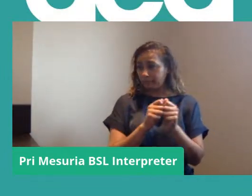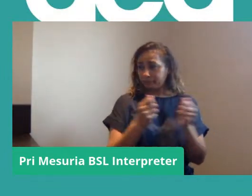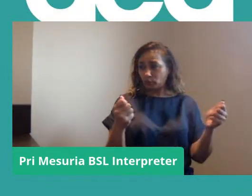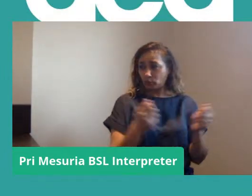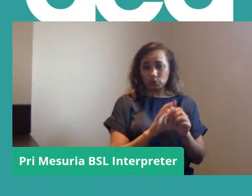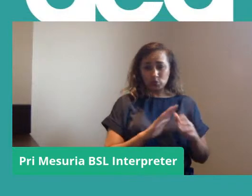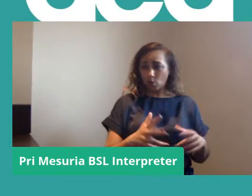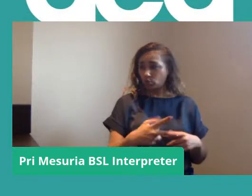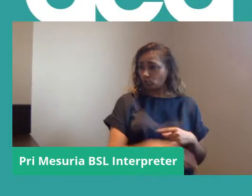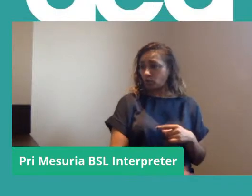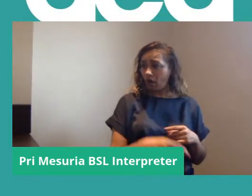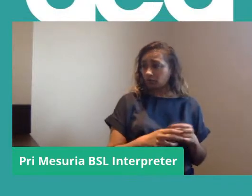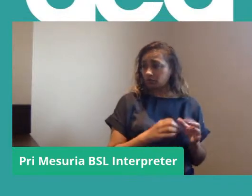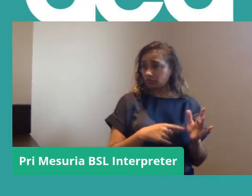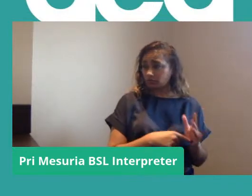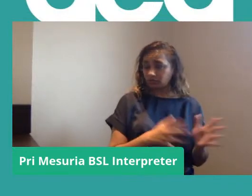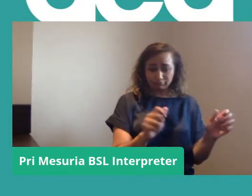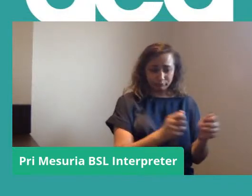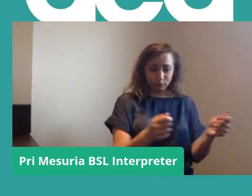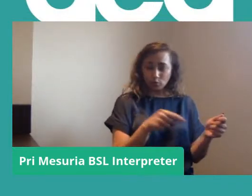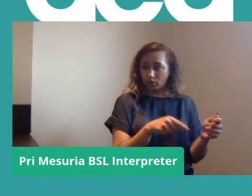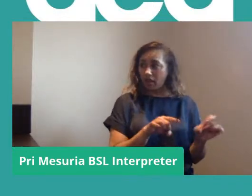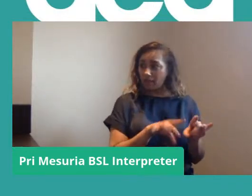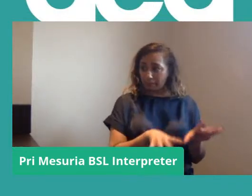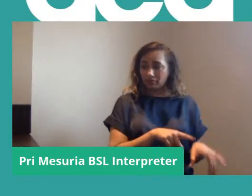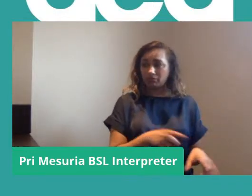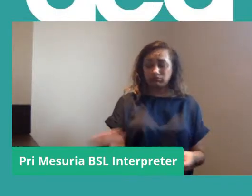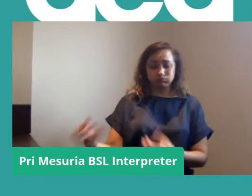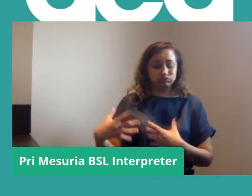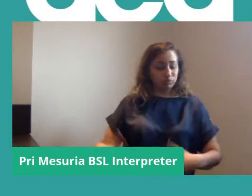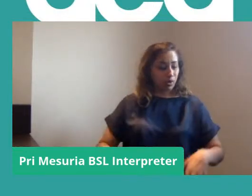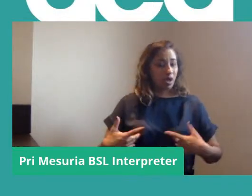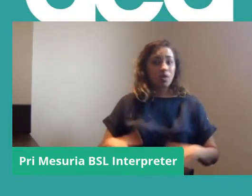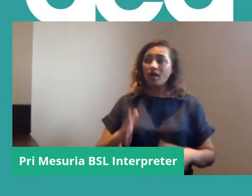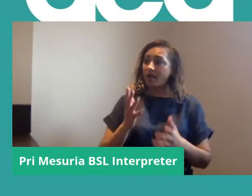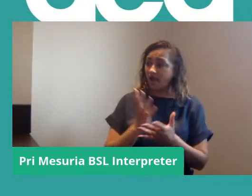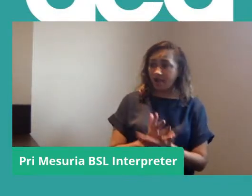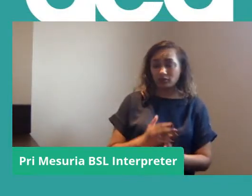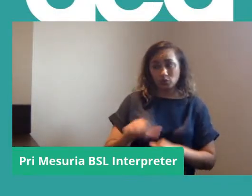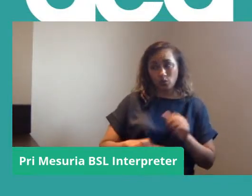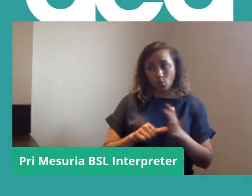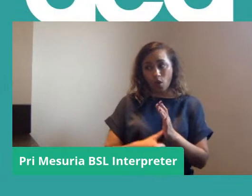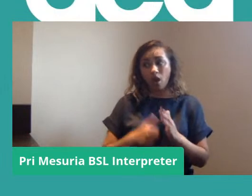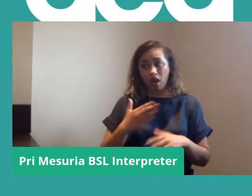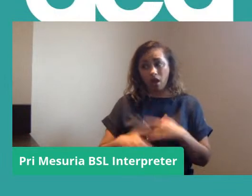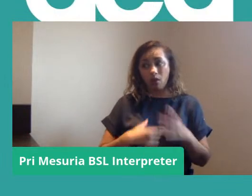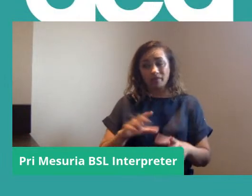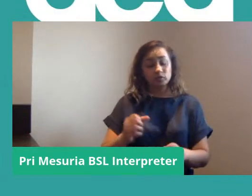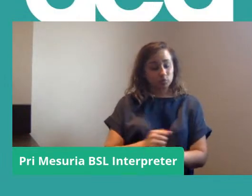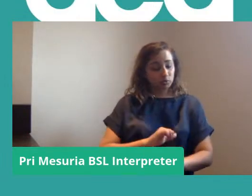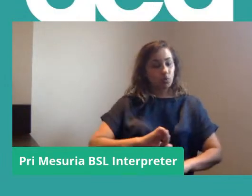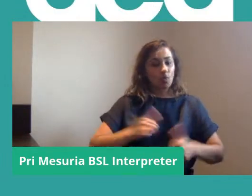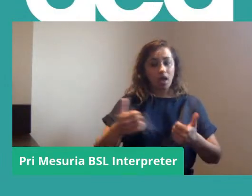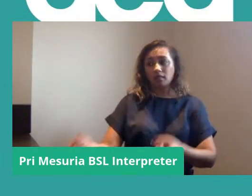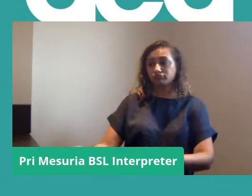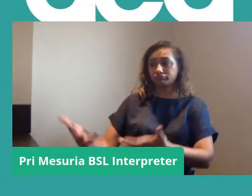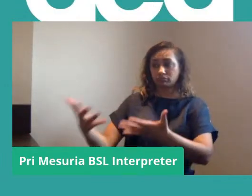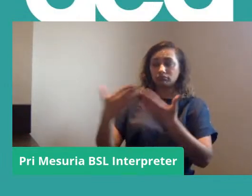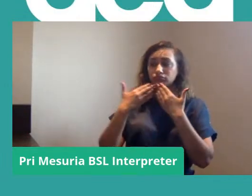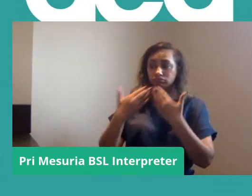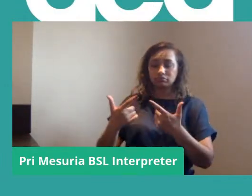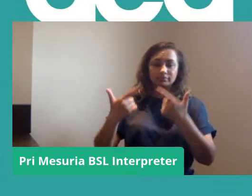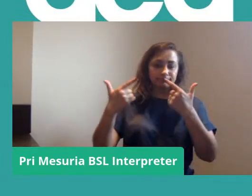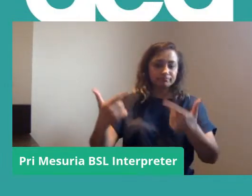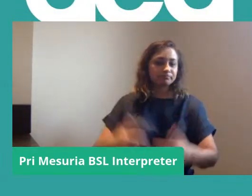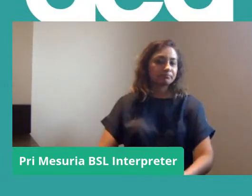And ultimately, that is it. We've got to do the groundwork. We've got to do it well. So that was a brilliant contribution. Thank you very